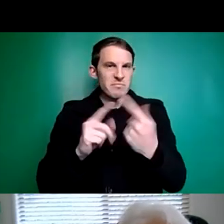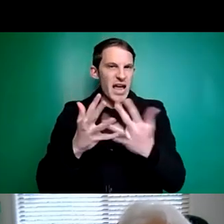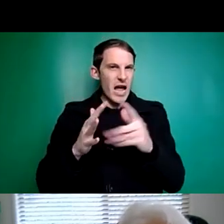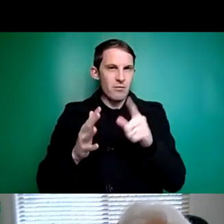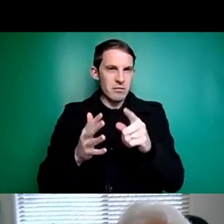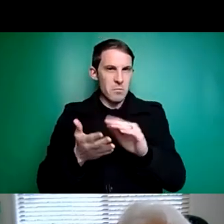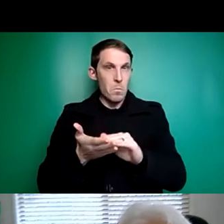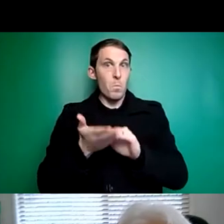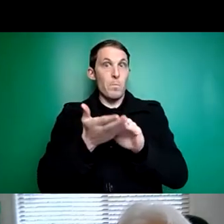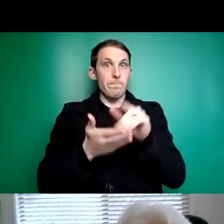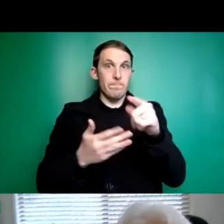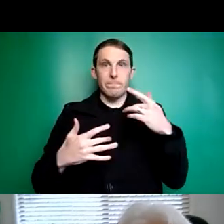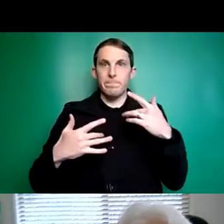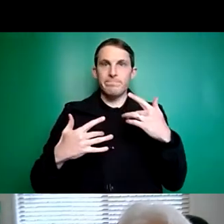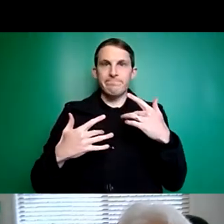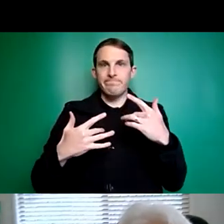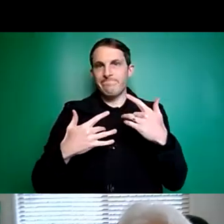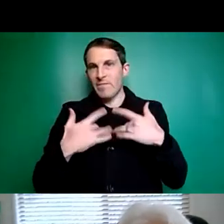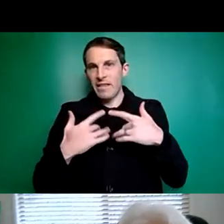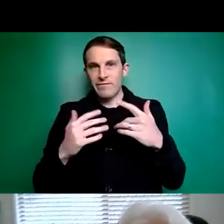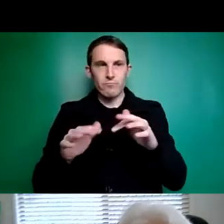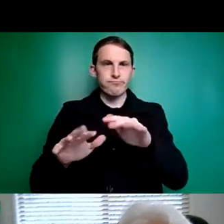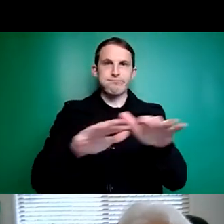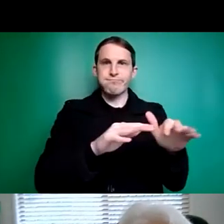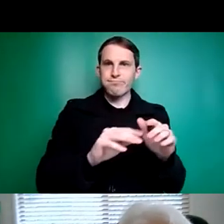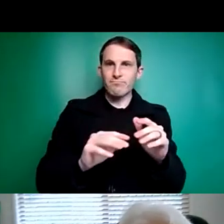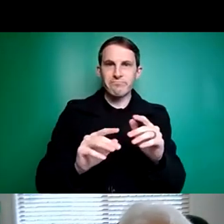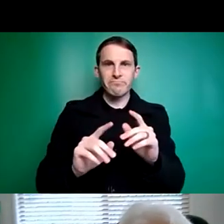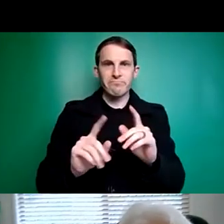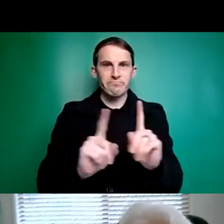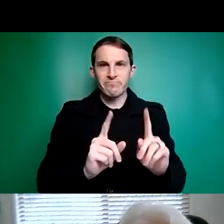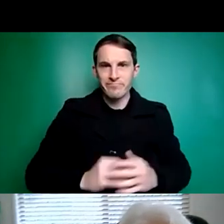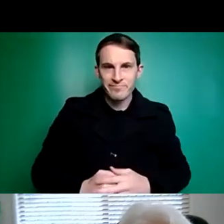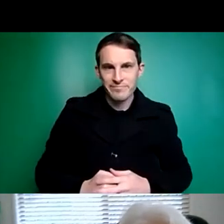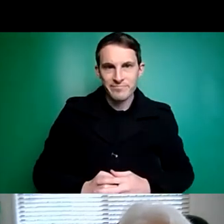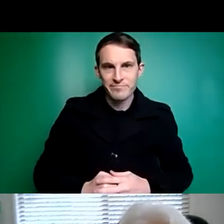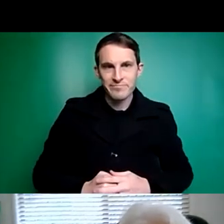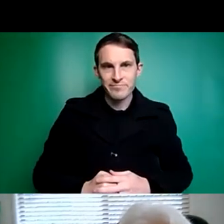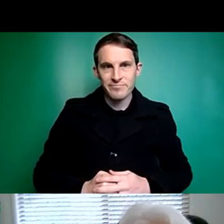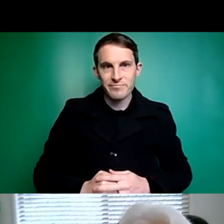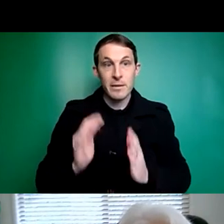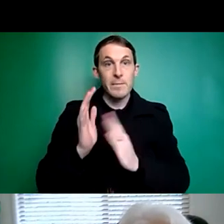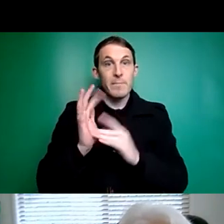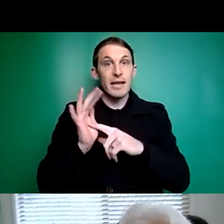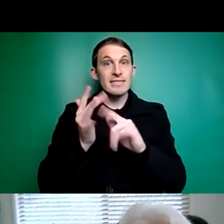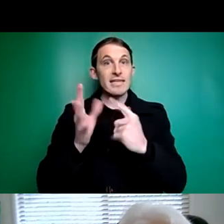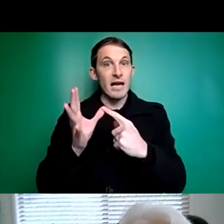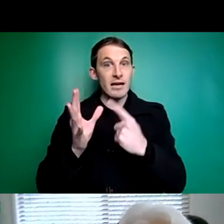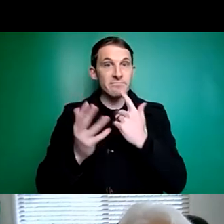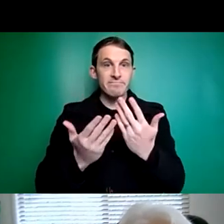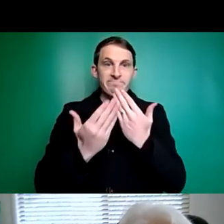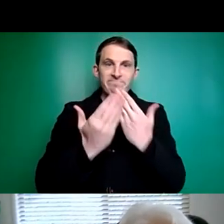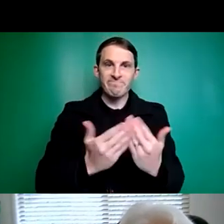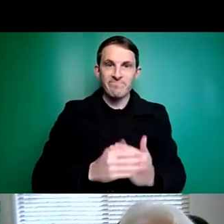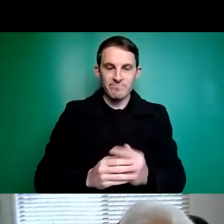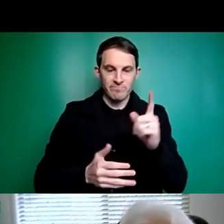you to contribute to society? Thanks, Graham. You're right,